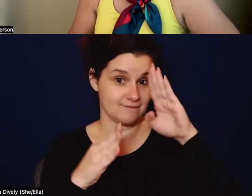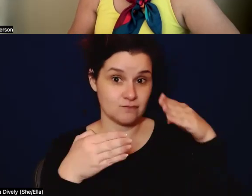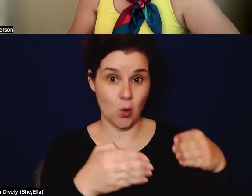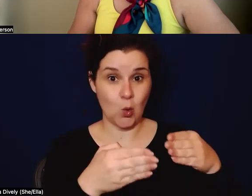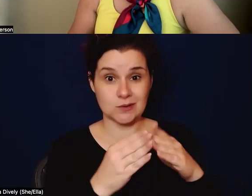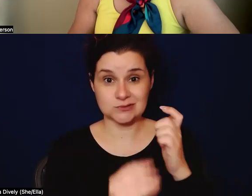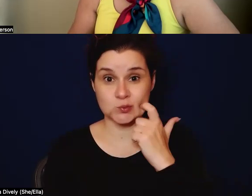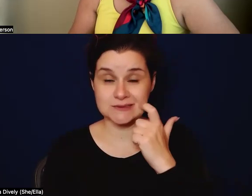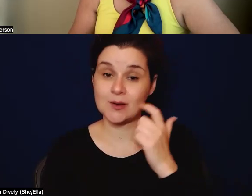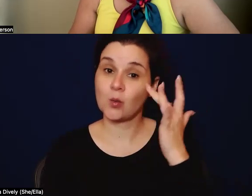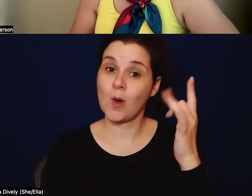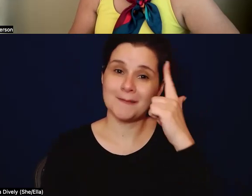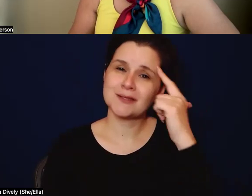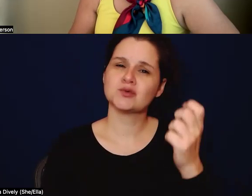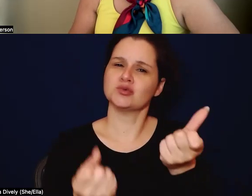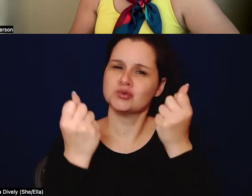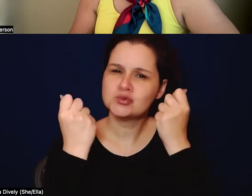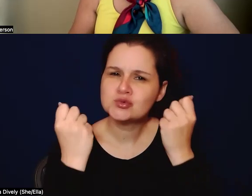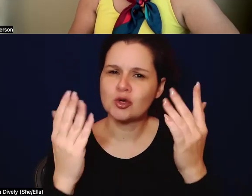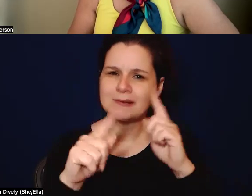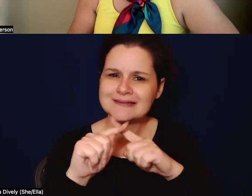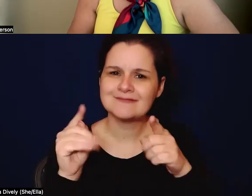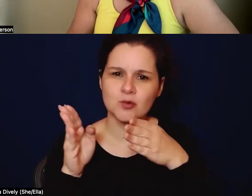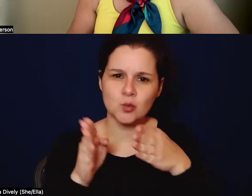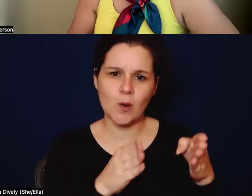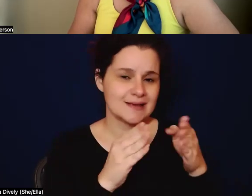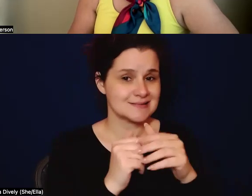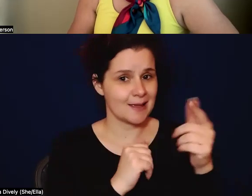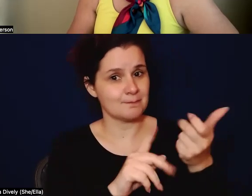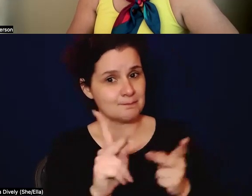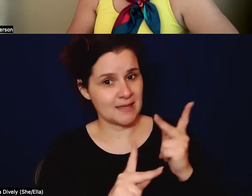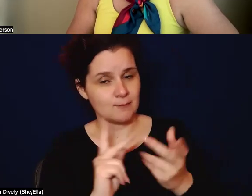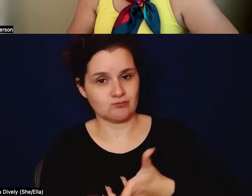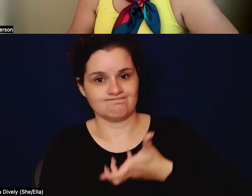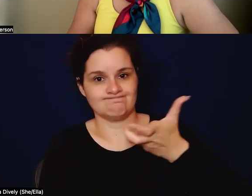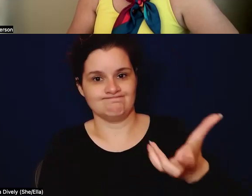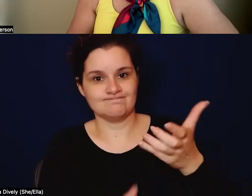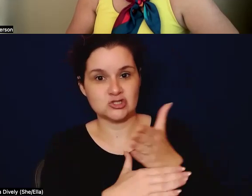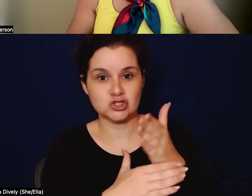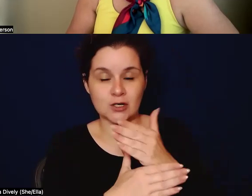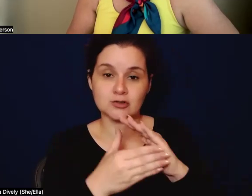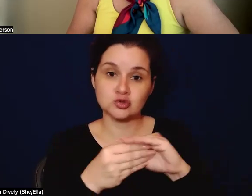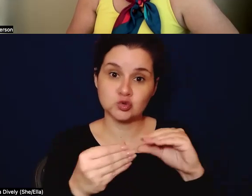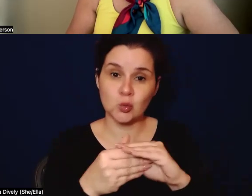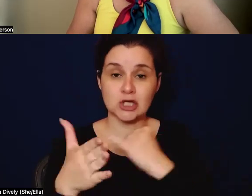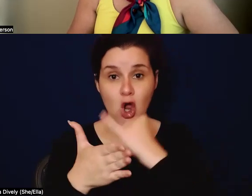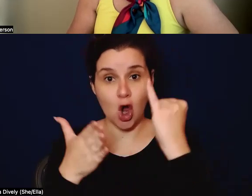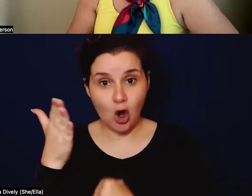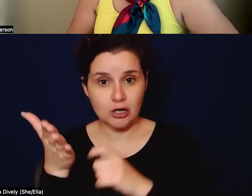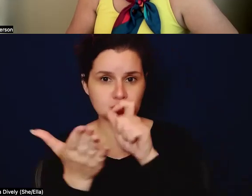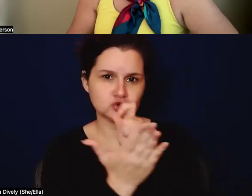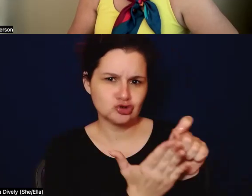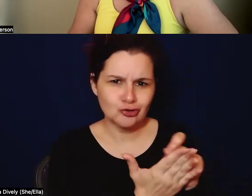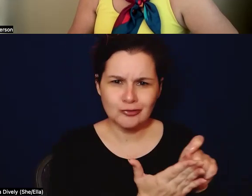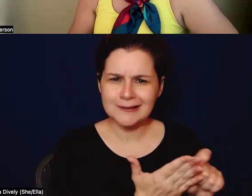lately because there are so many ways that people tell their stories and art or journaling or